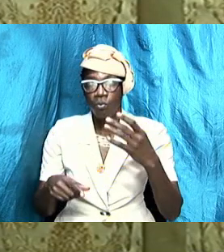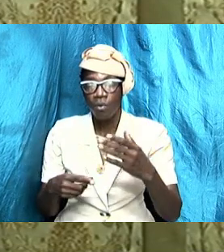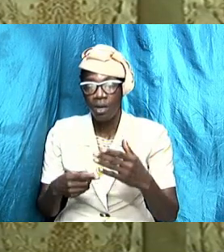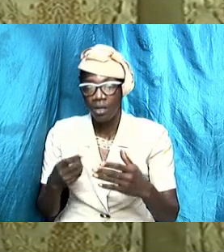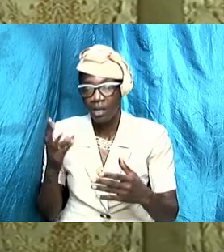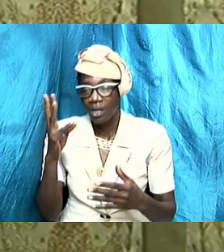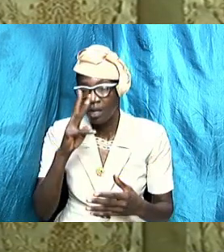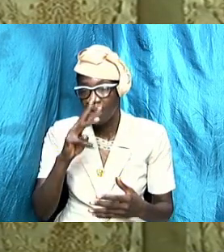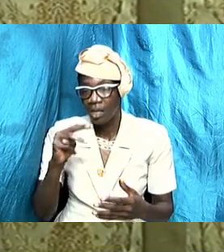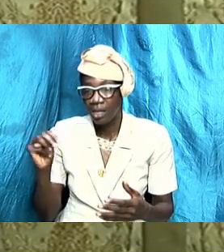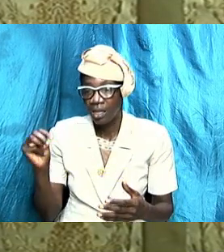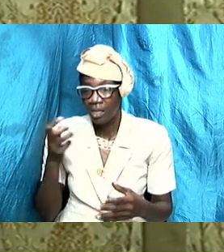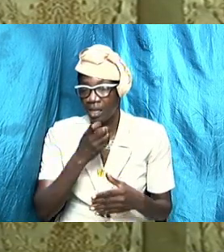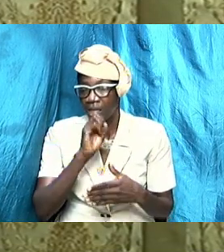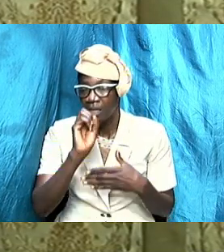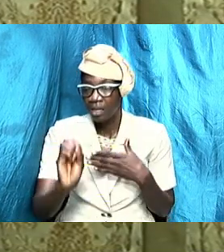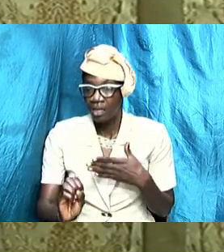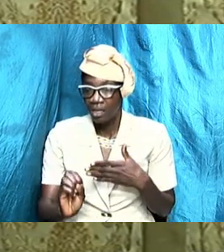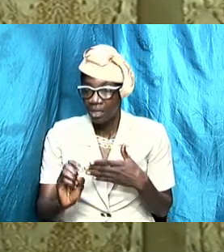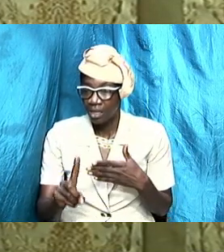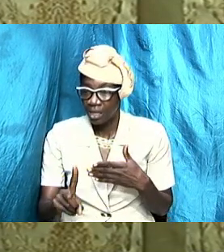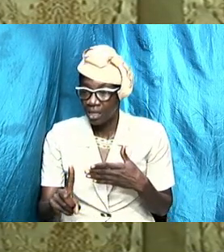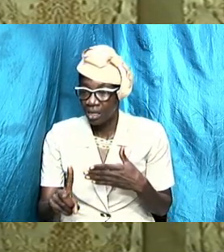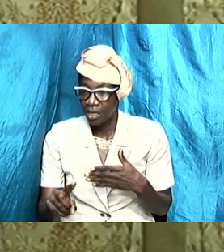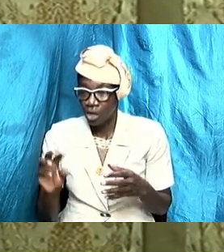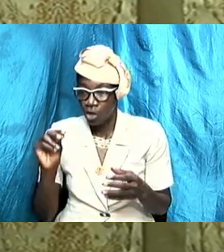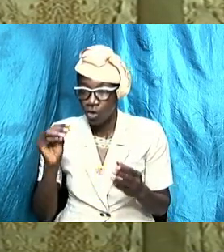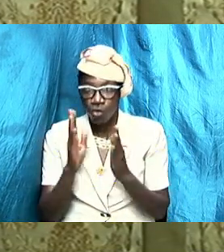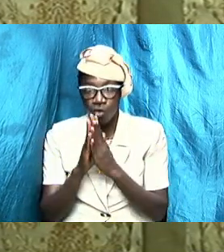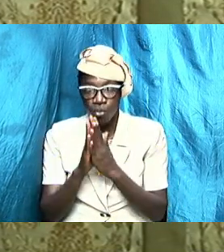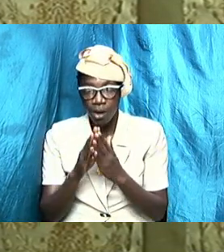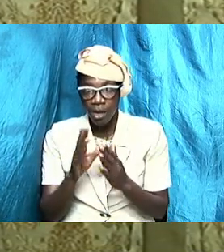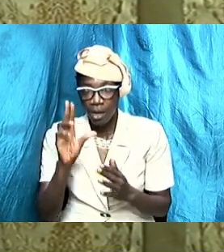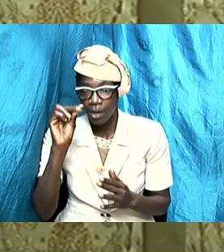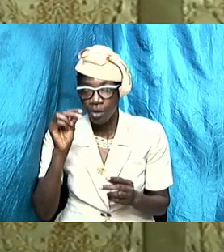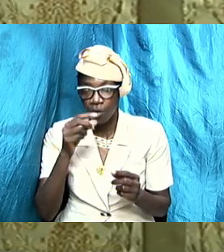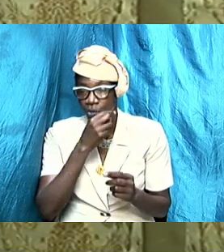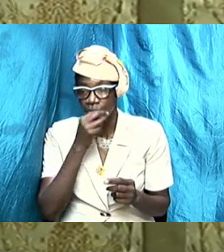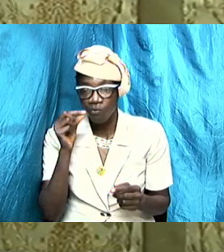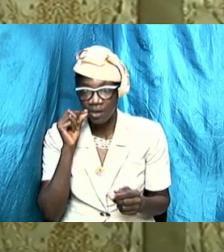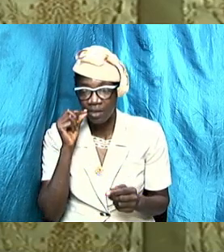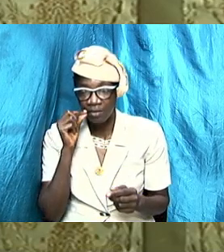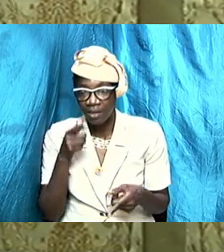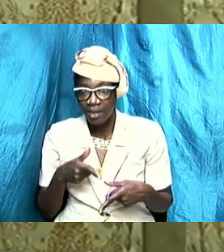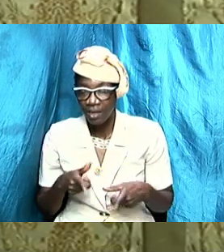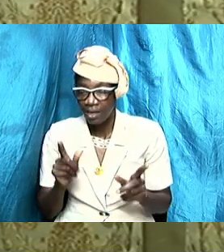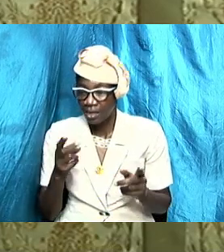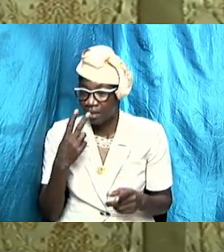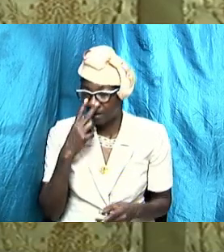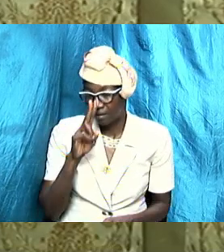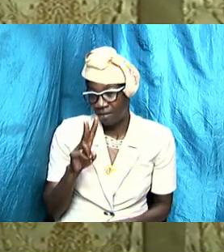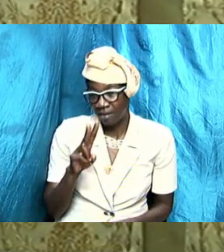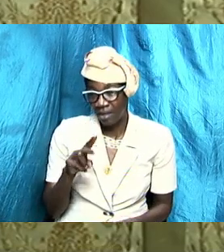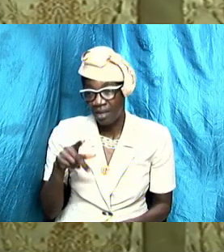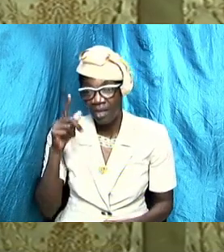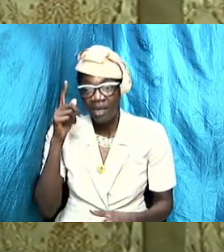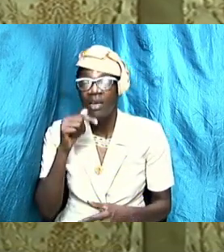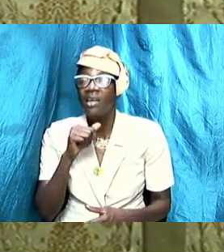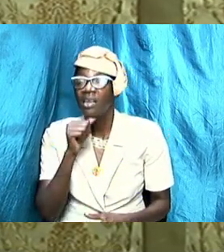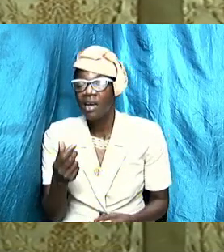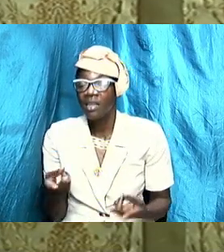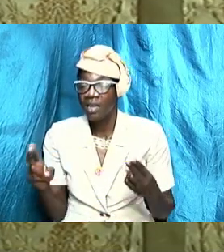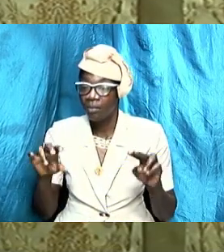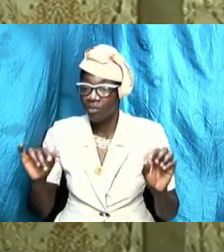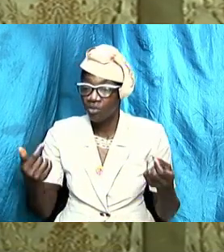nothing no prayer no fasting it make we see how it come to it's not going to happen just like